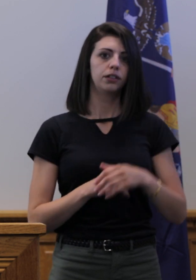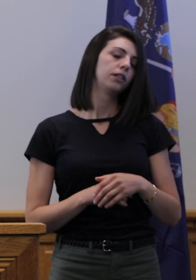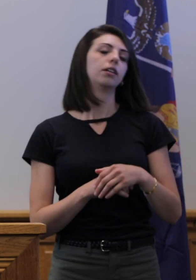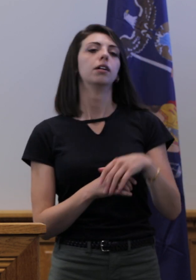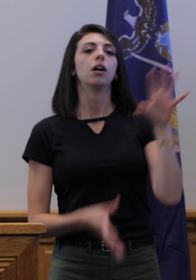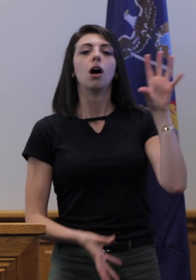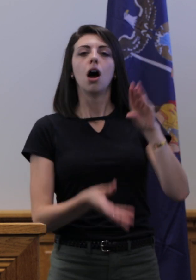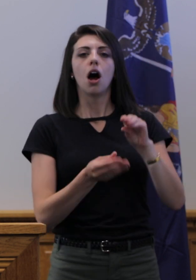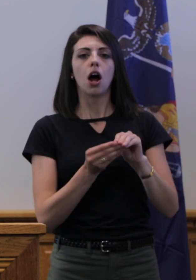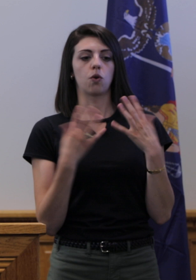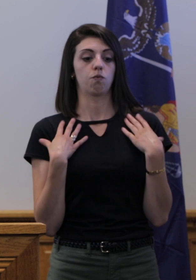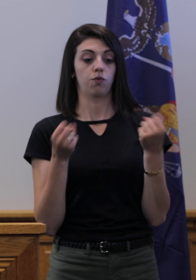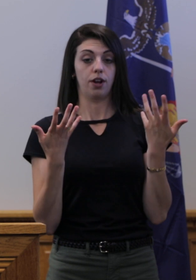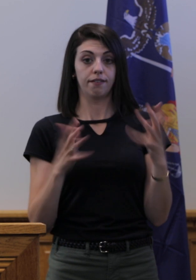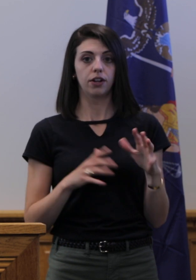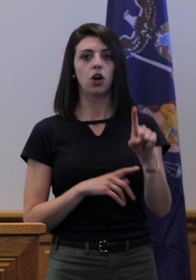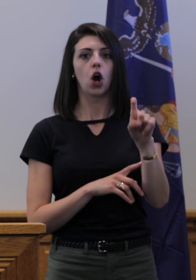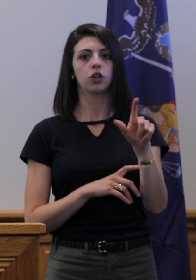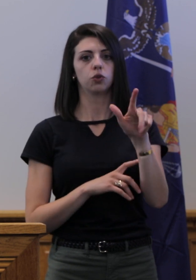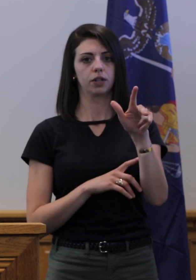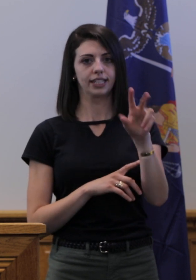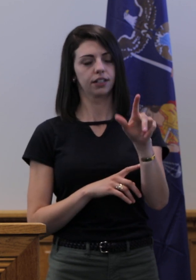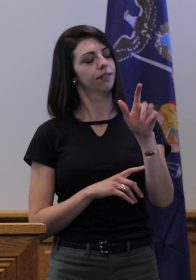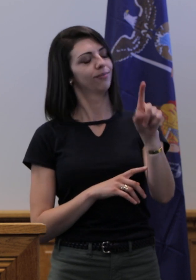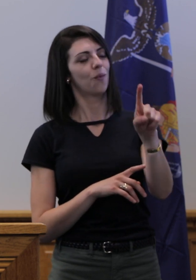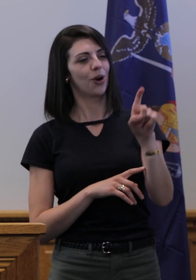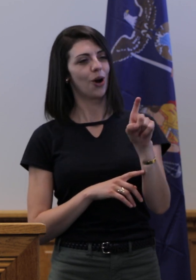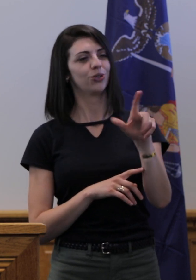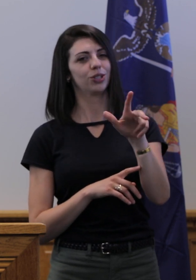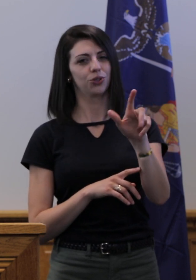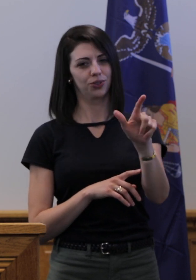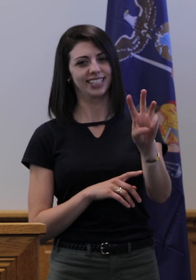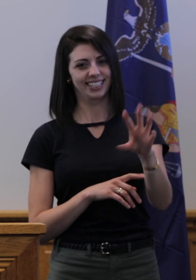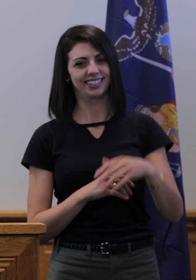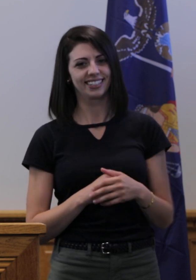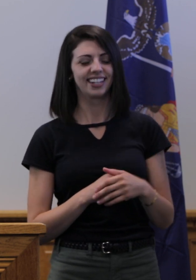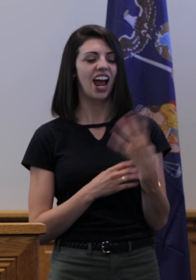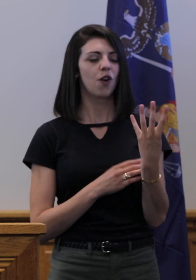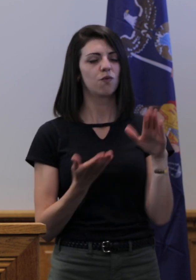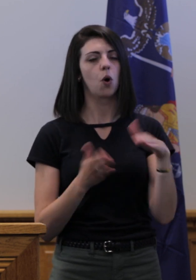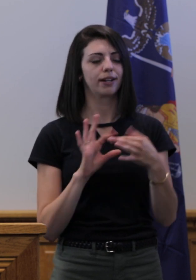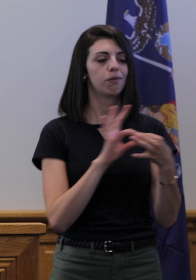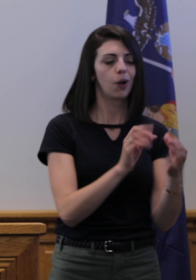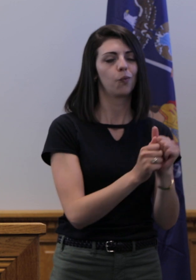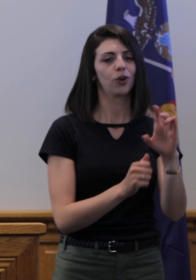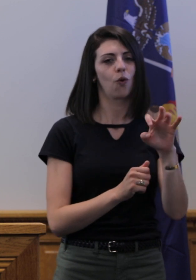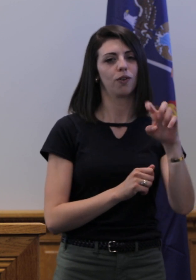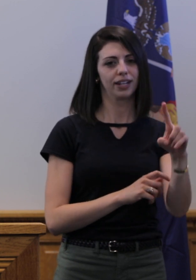126 residents that have recovered from COVID-19, and we have four deaths related to COVID-19.